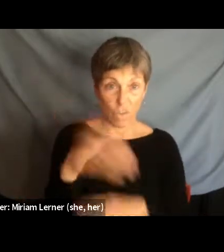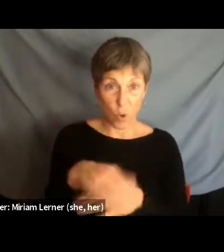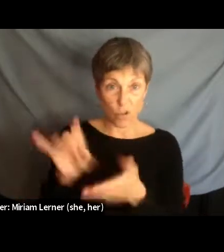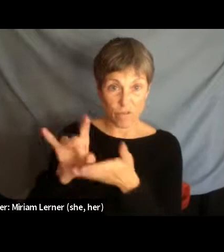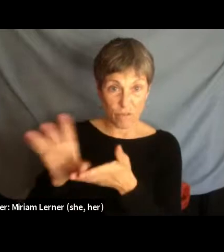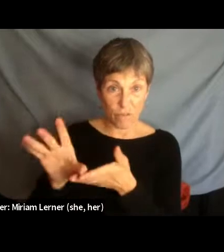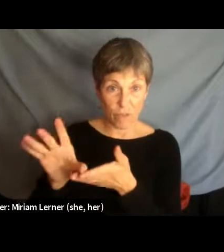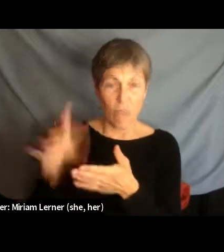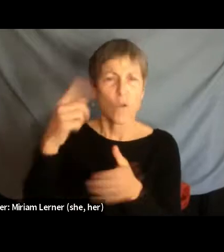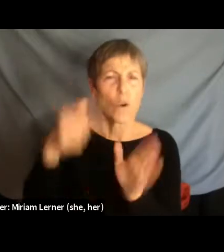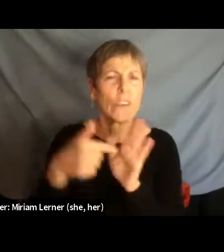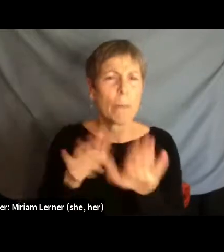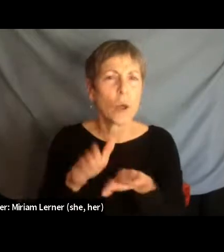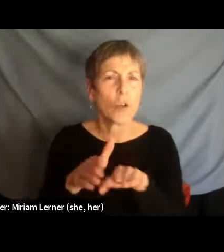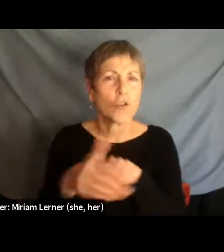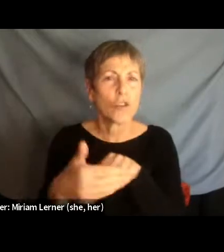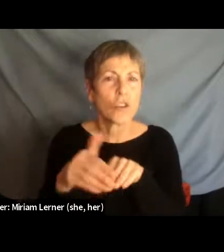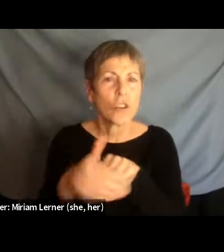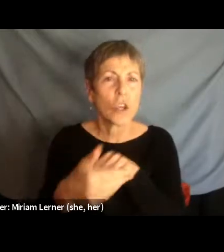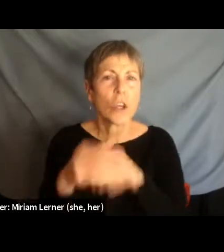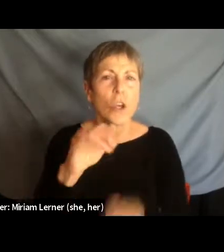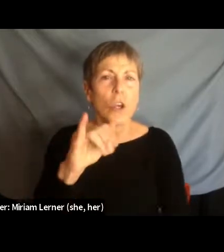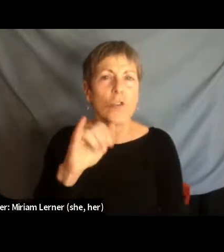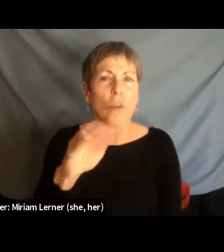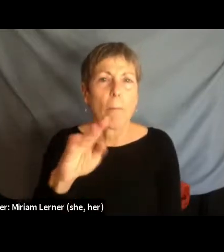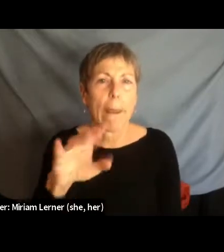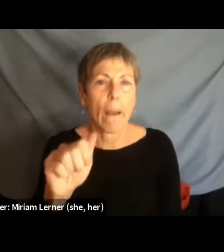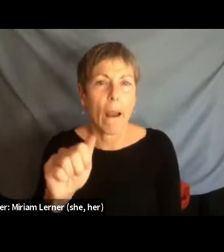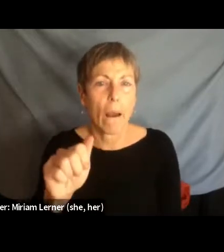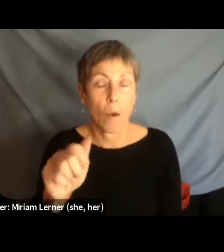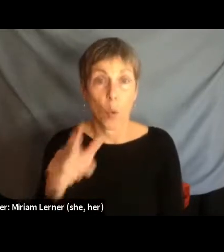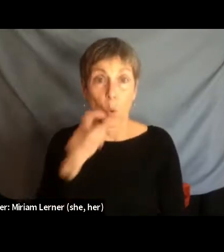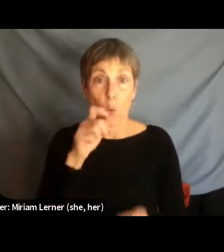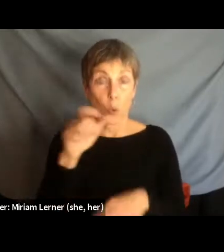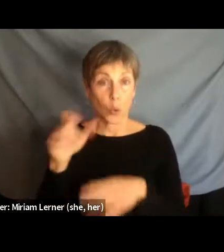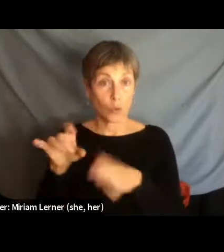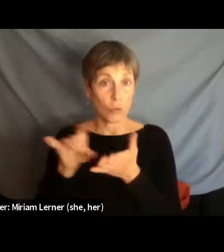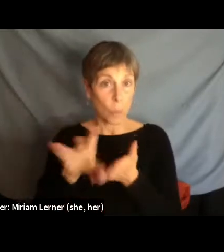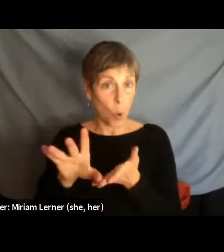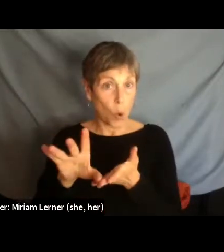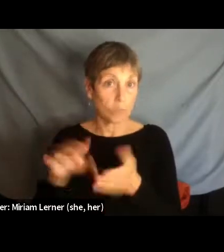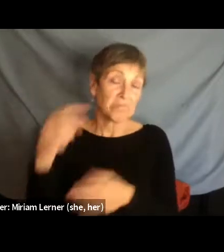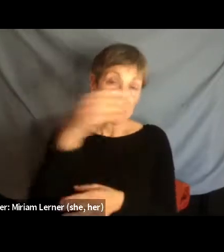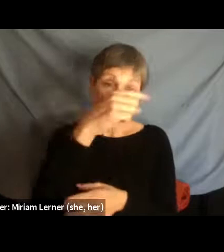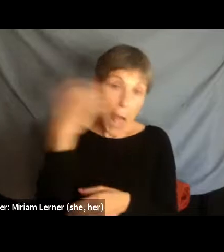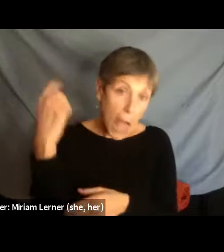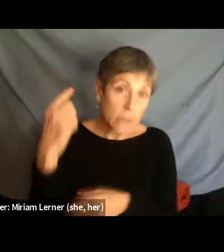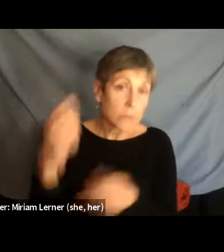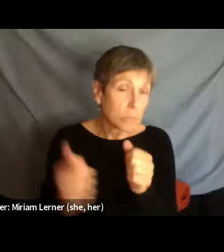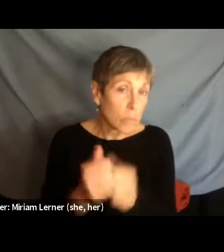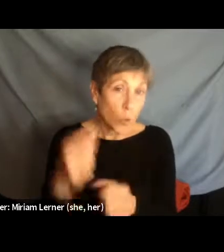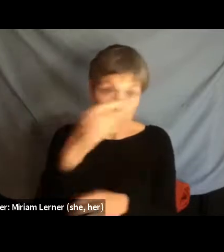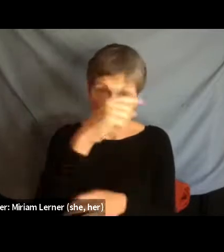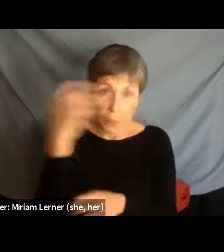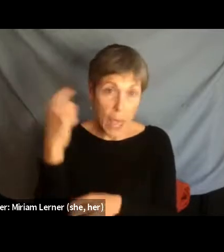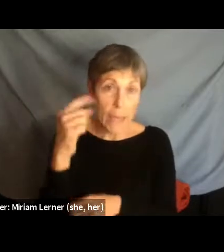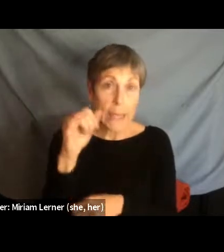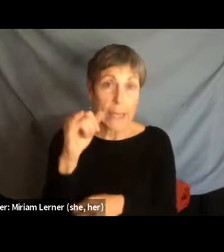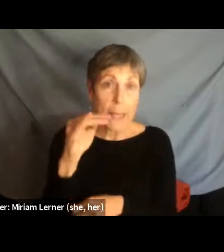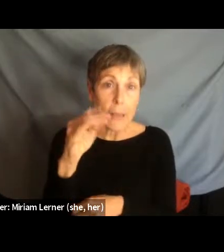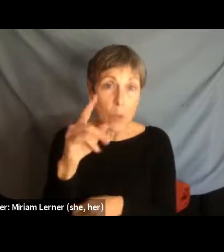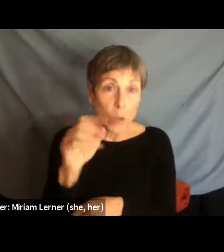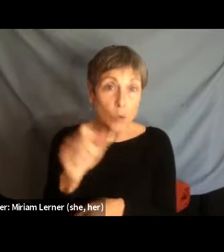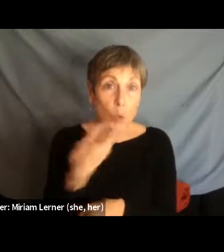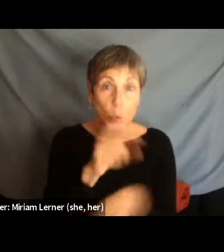90% of people getting deported to Jamaica are black people, black immigrants that have had contact with the criminal